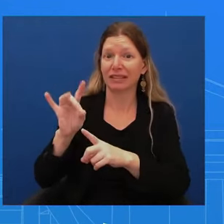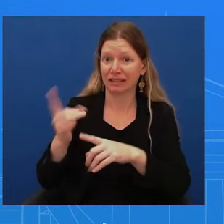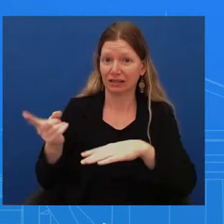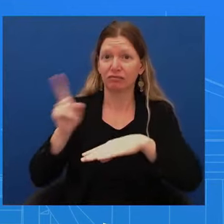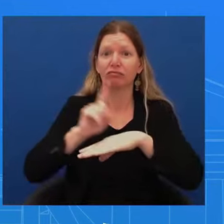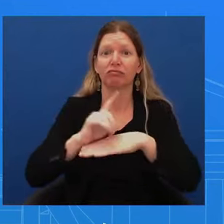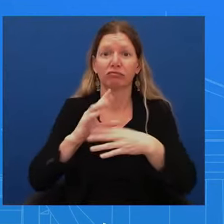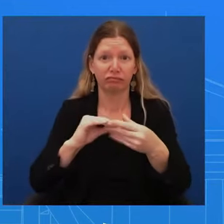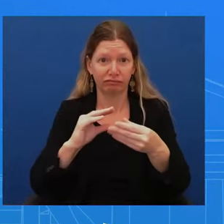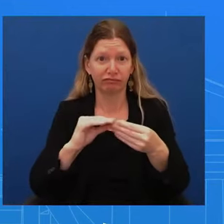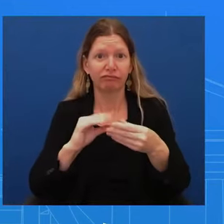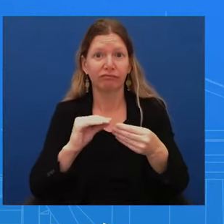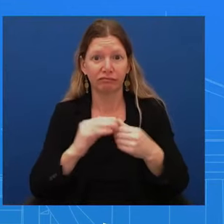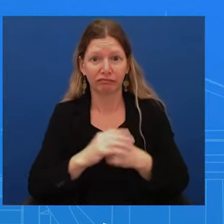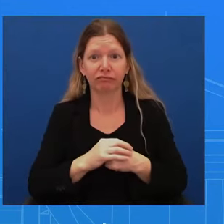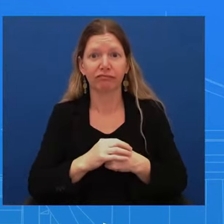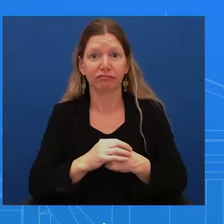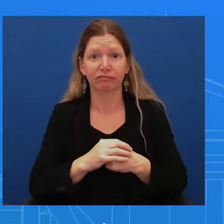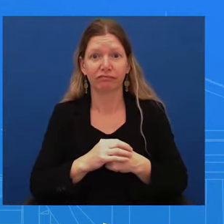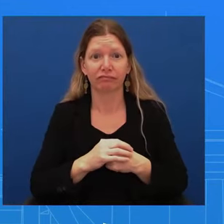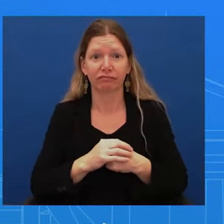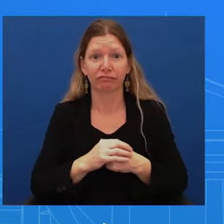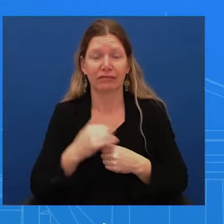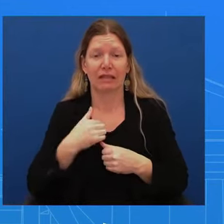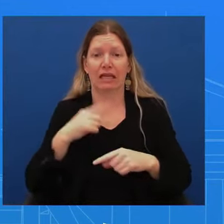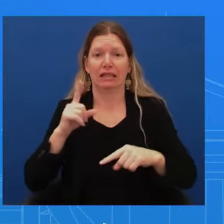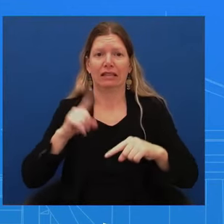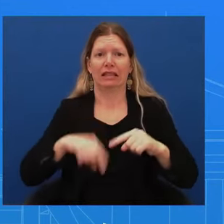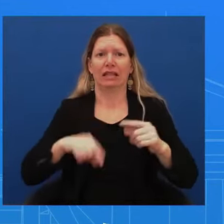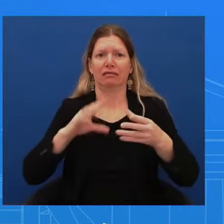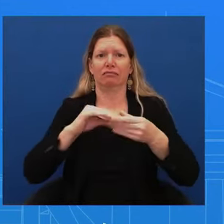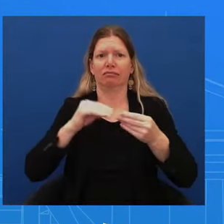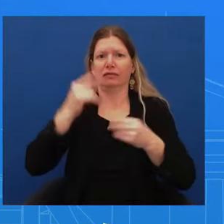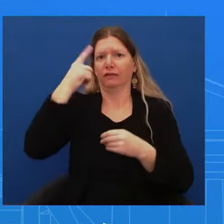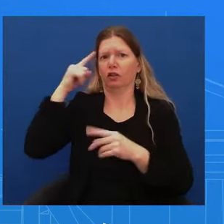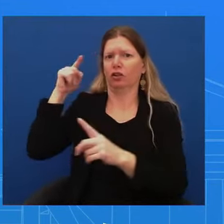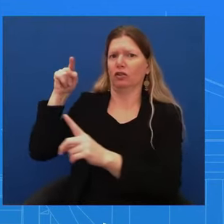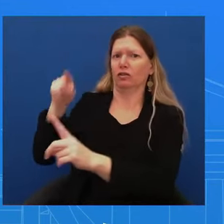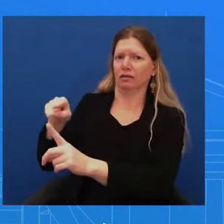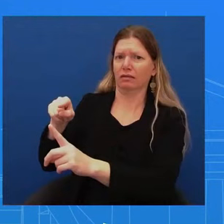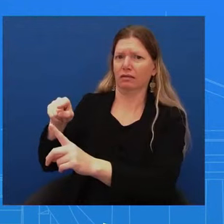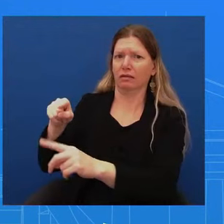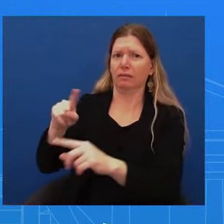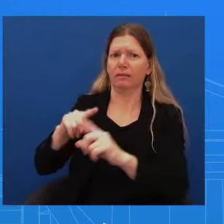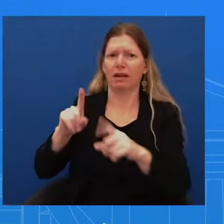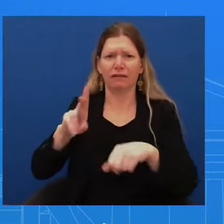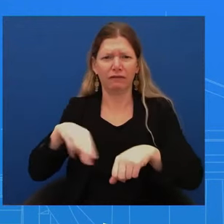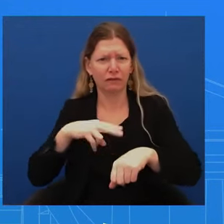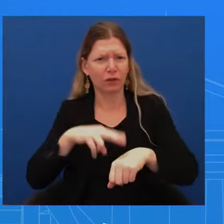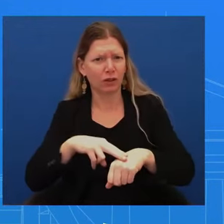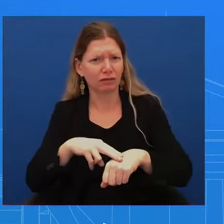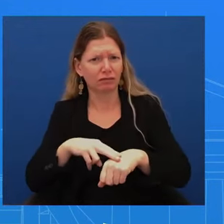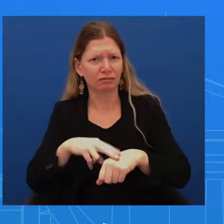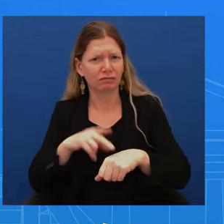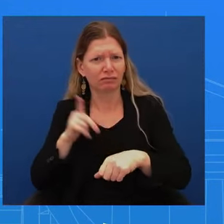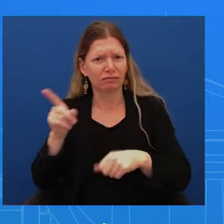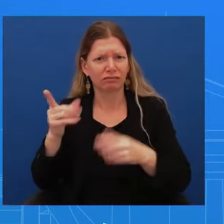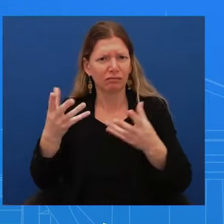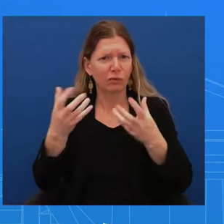him right now and say that, of course, he wants to make sure Americans feel safe flying. That is certainly part of his